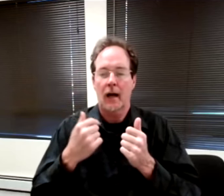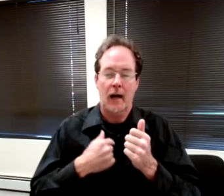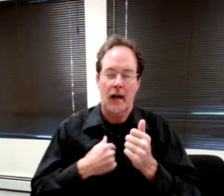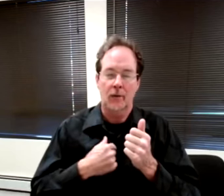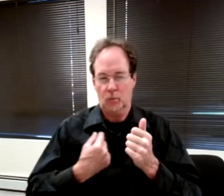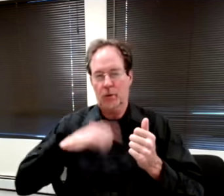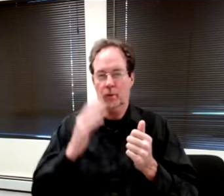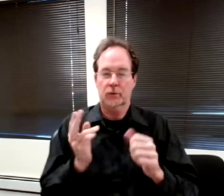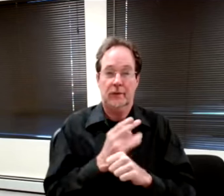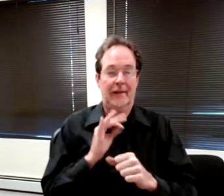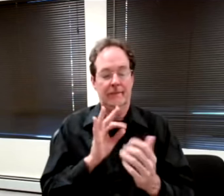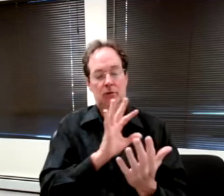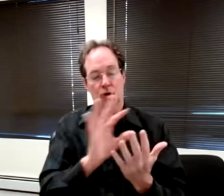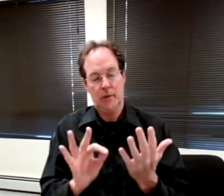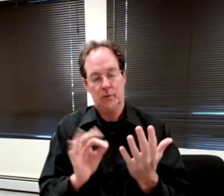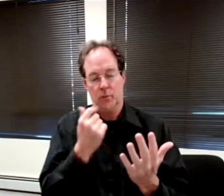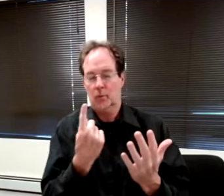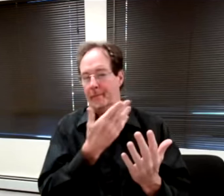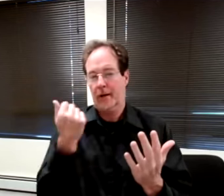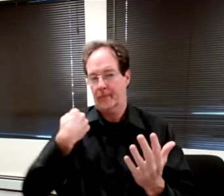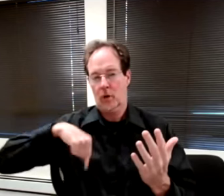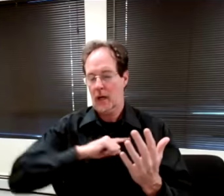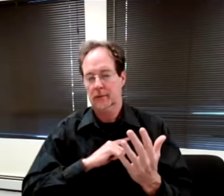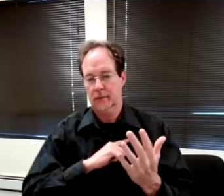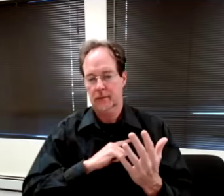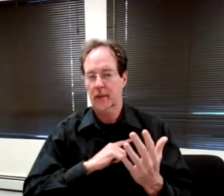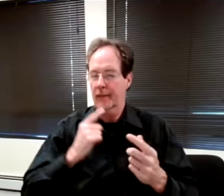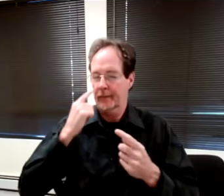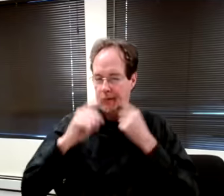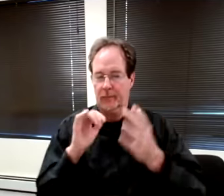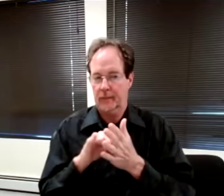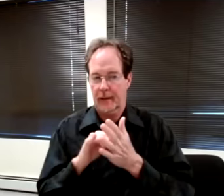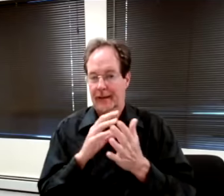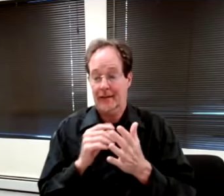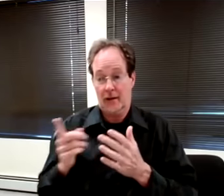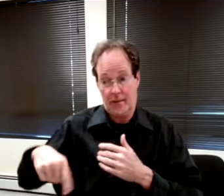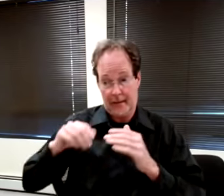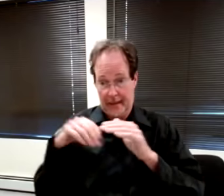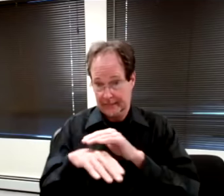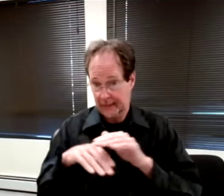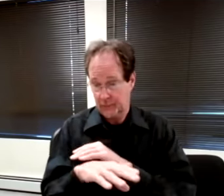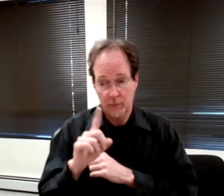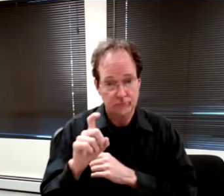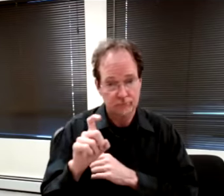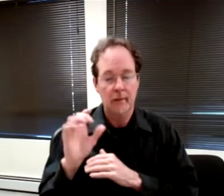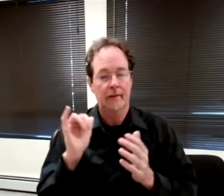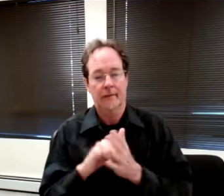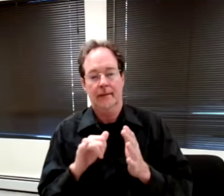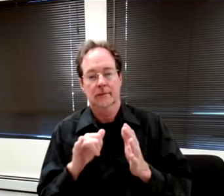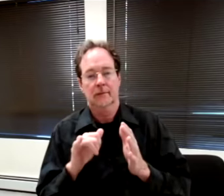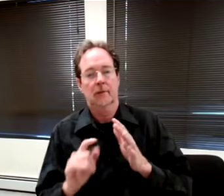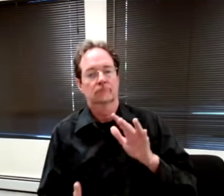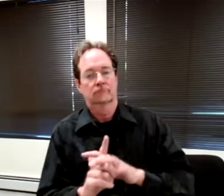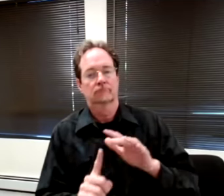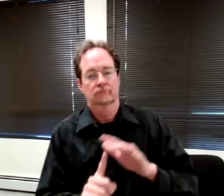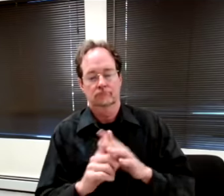they have a choice in the matter and how accessible they are. That's something that's something come up a